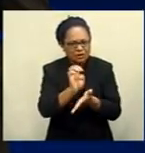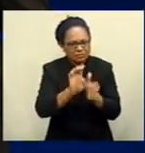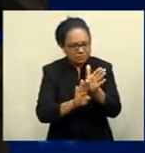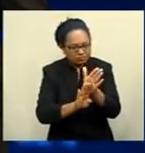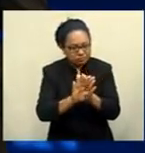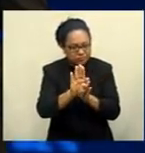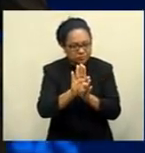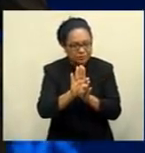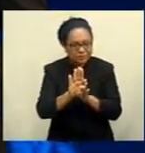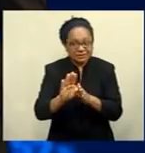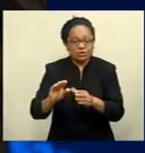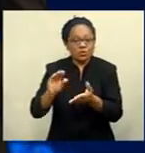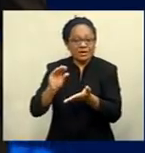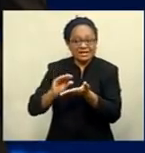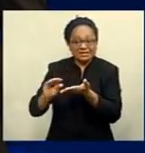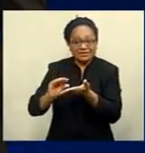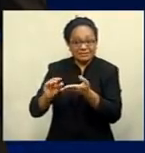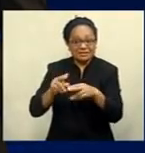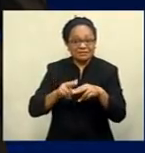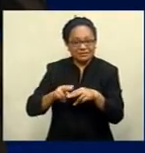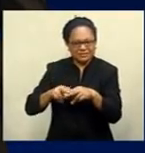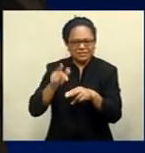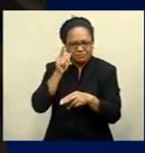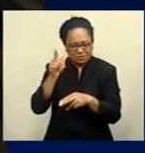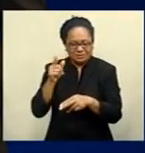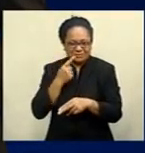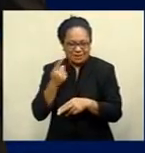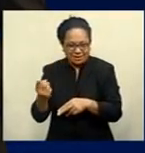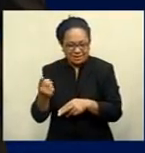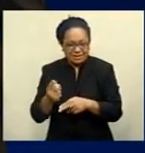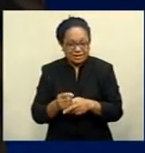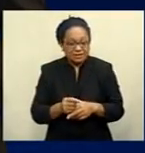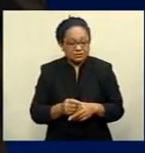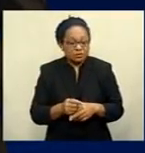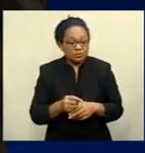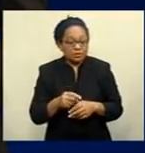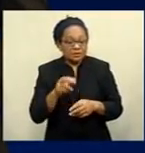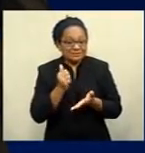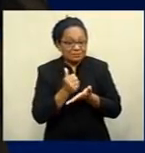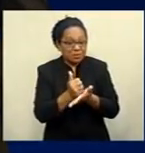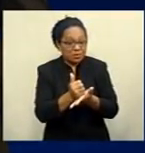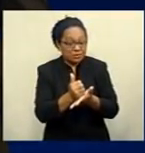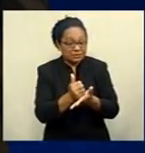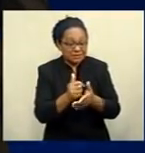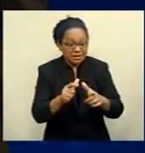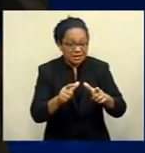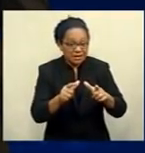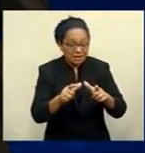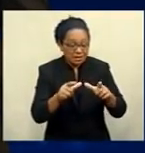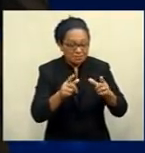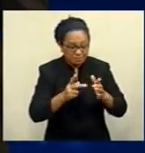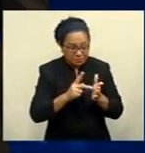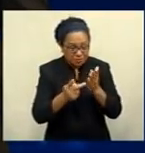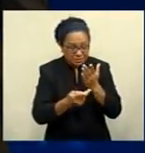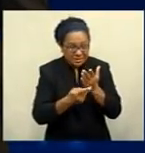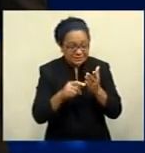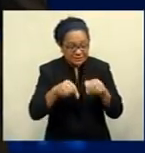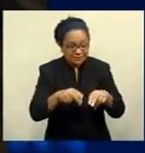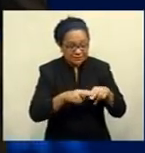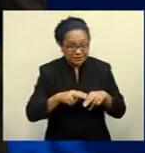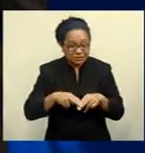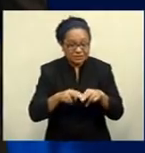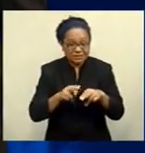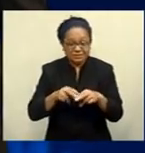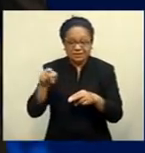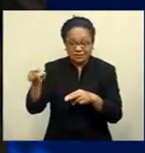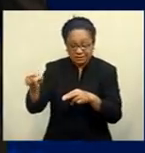Fiji's acting chief executive Kamal Chetty. To support local projects, Investment Fiji's facilitation division assists with a